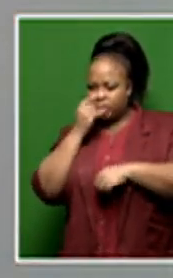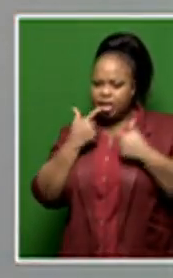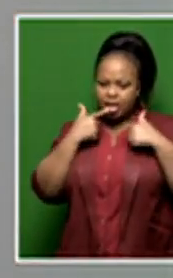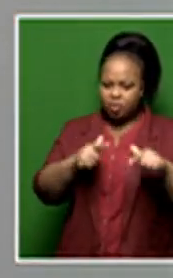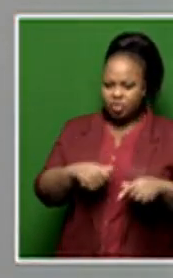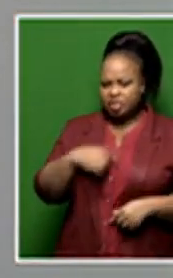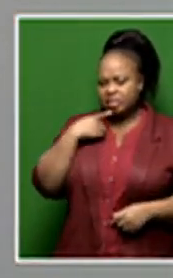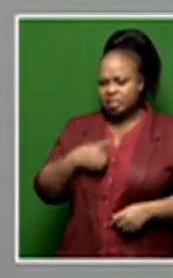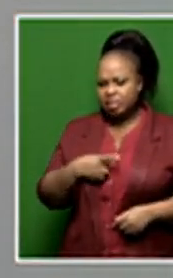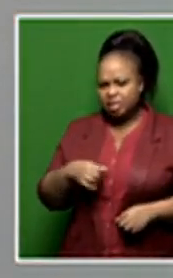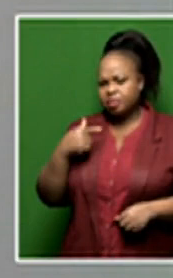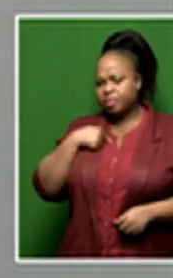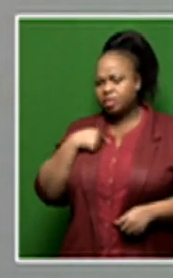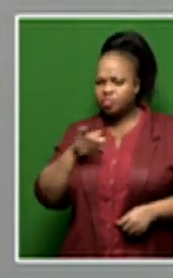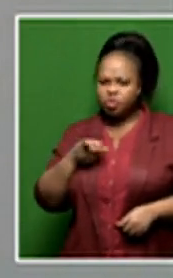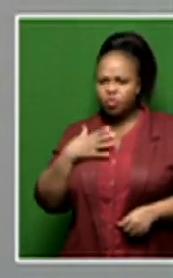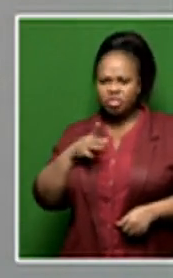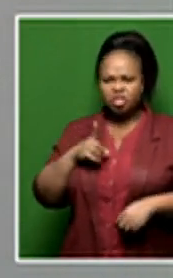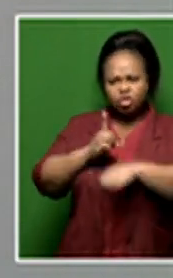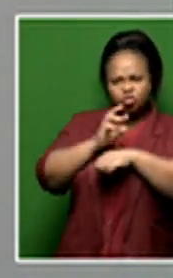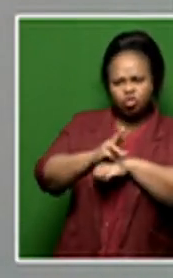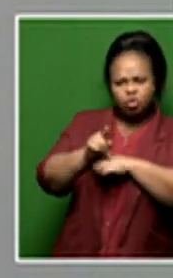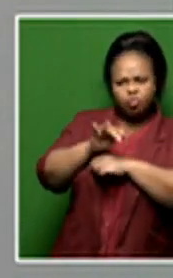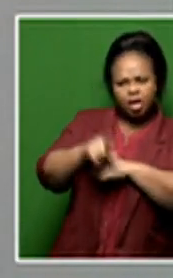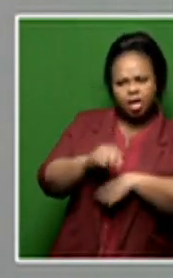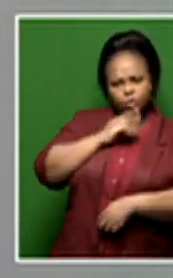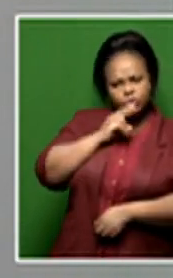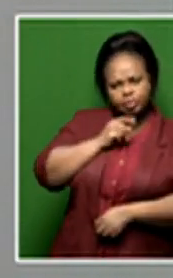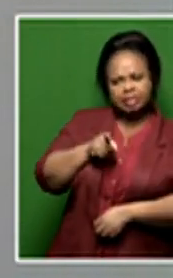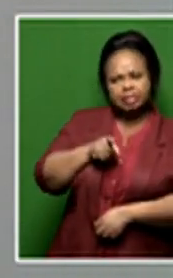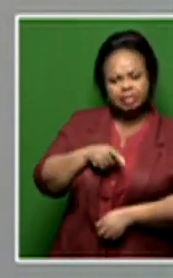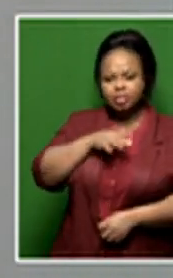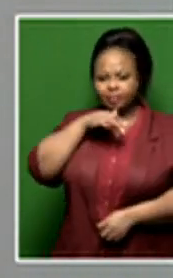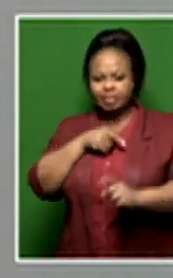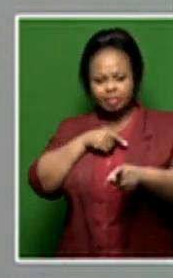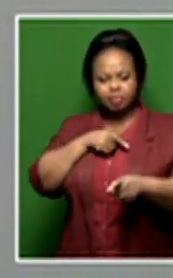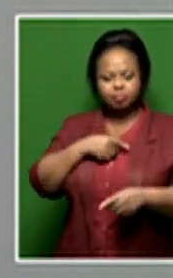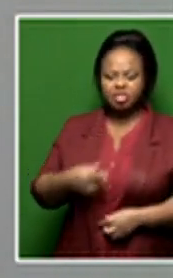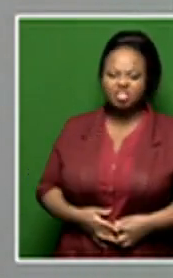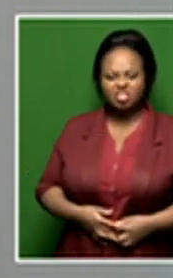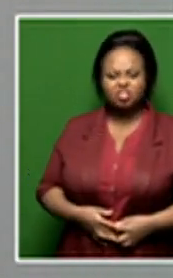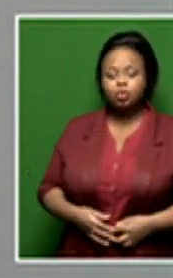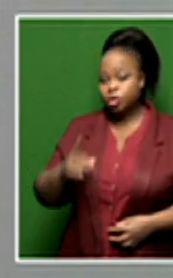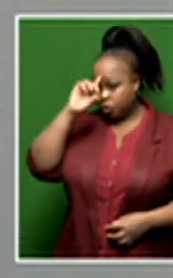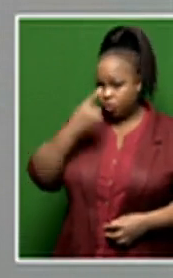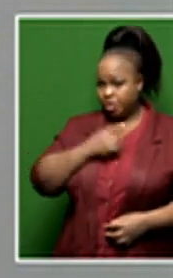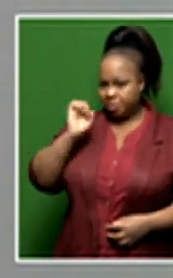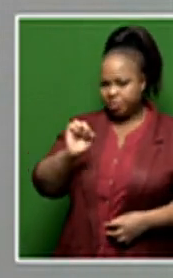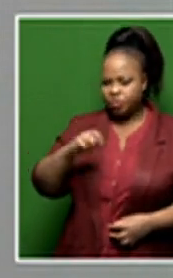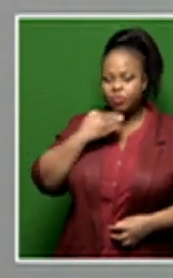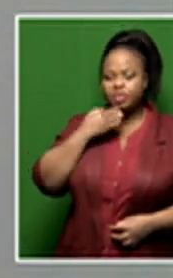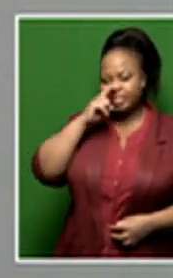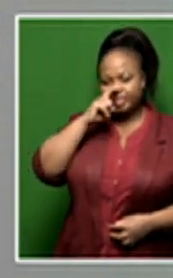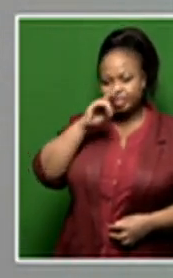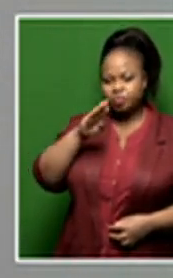Dr. Kumalo Prat. So one, if you know, his daughter, Sisbu,